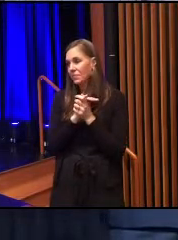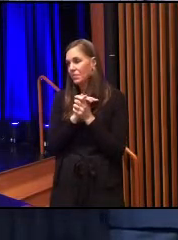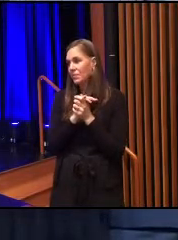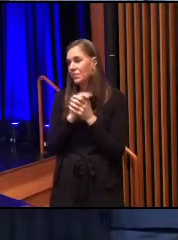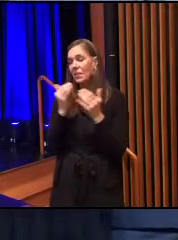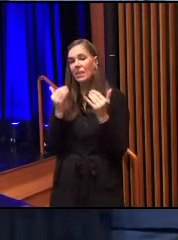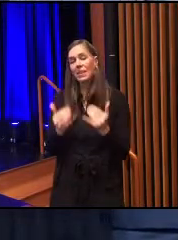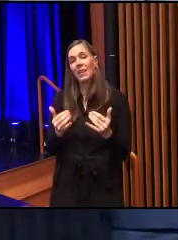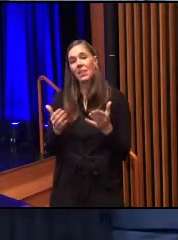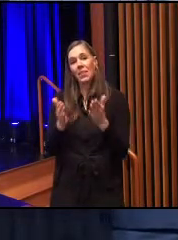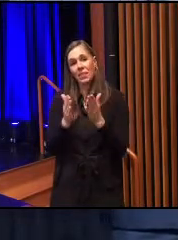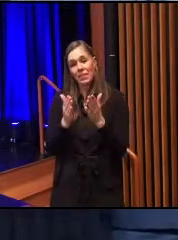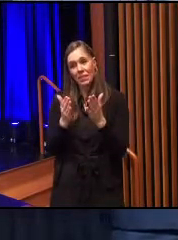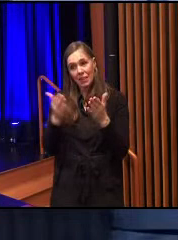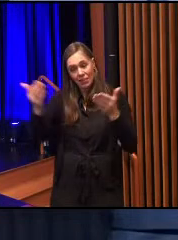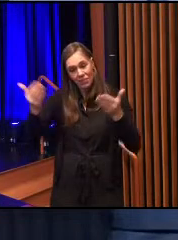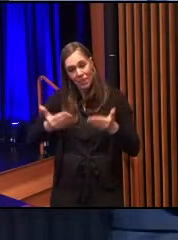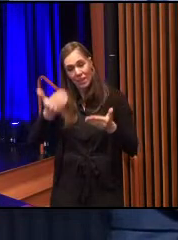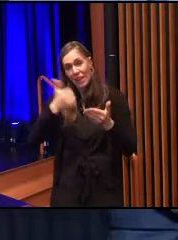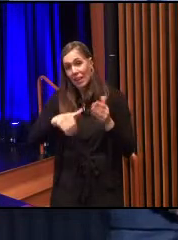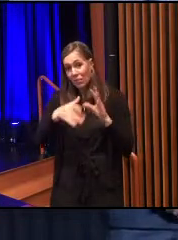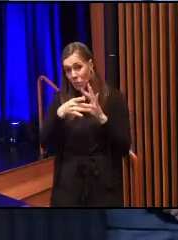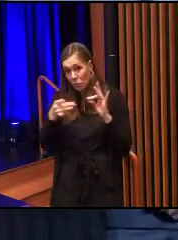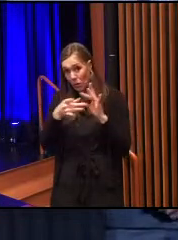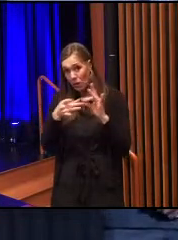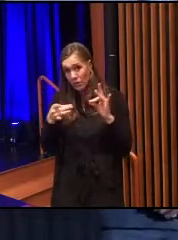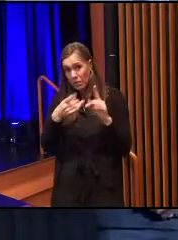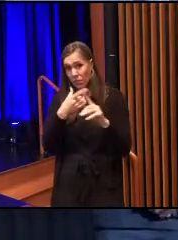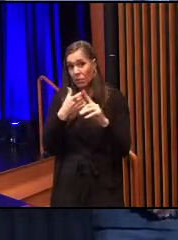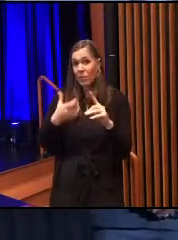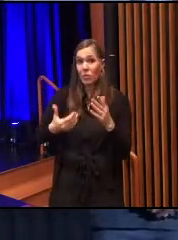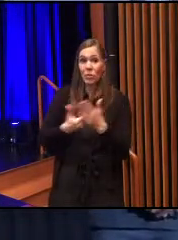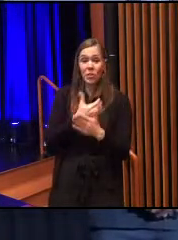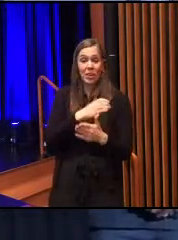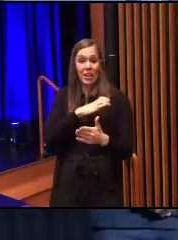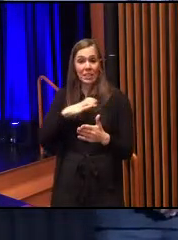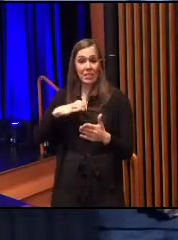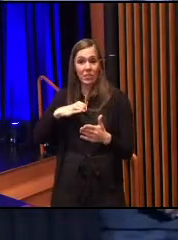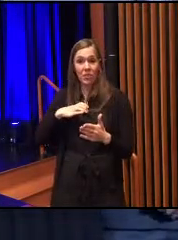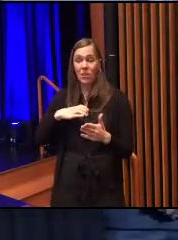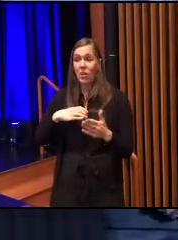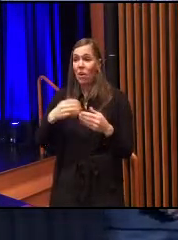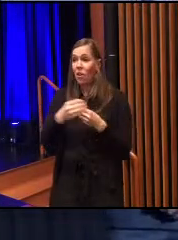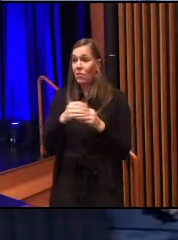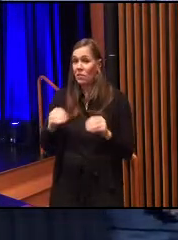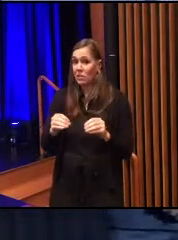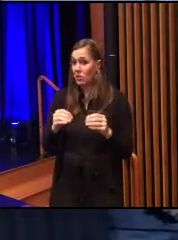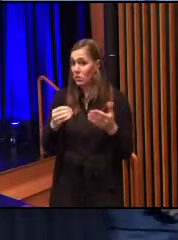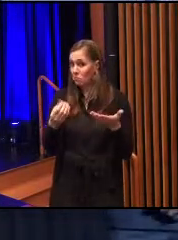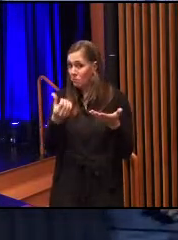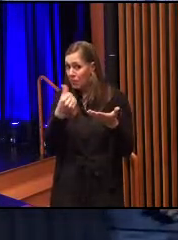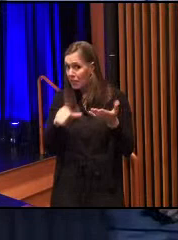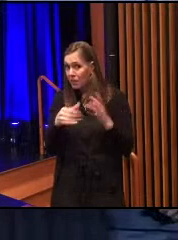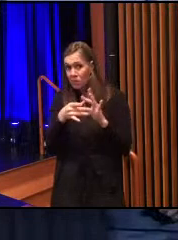And now I invite any remarks from new council members, fiscal officers. The podium is yours.